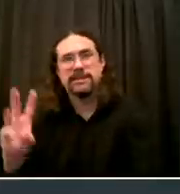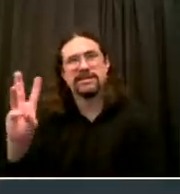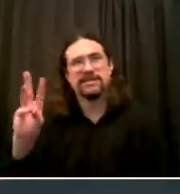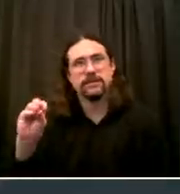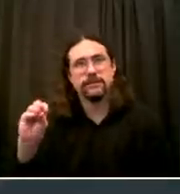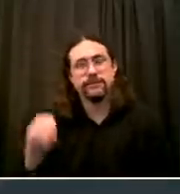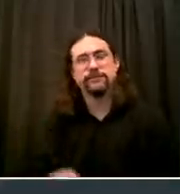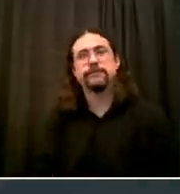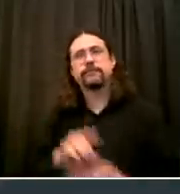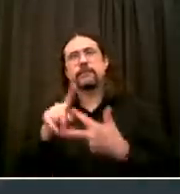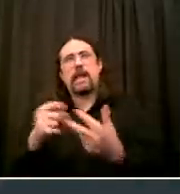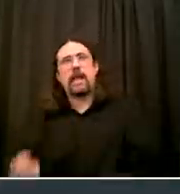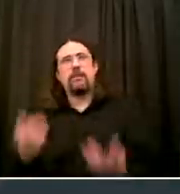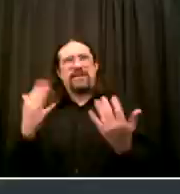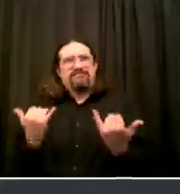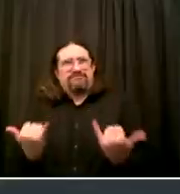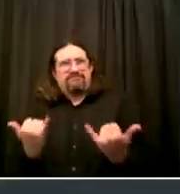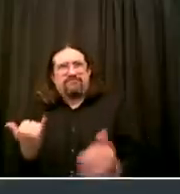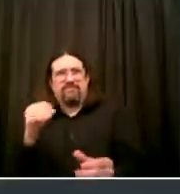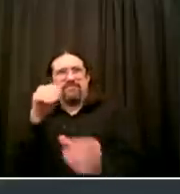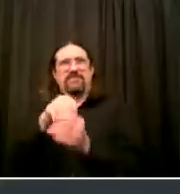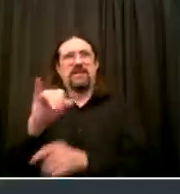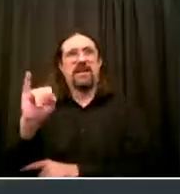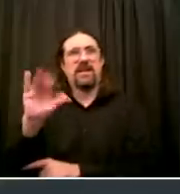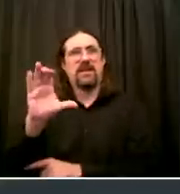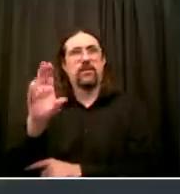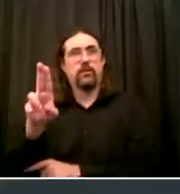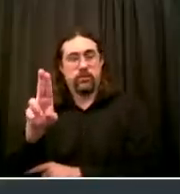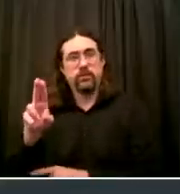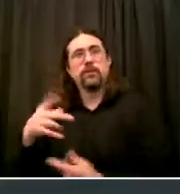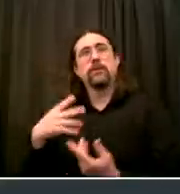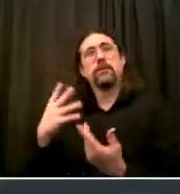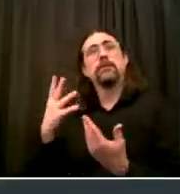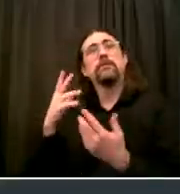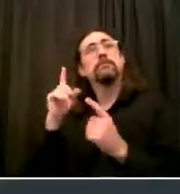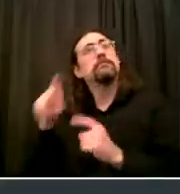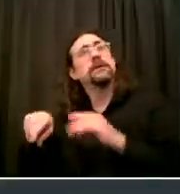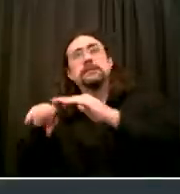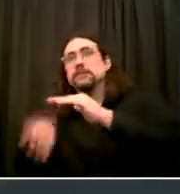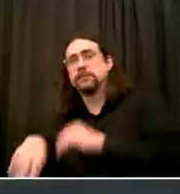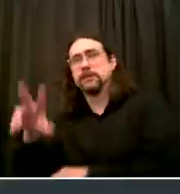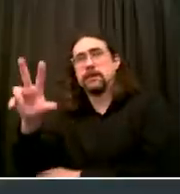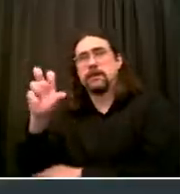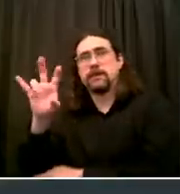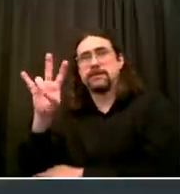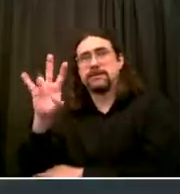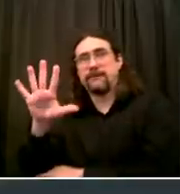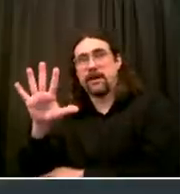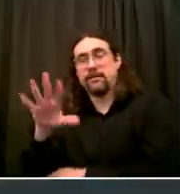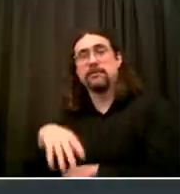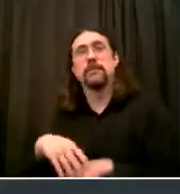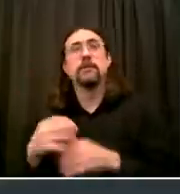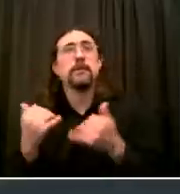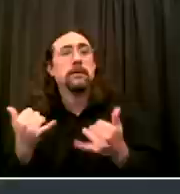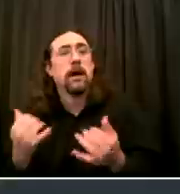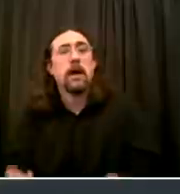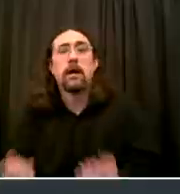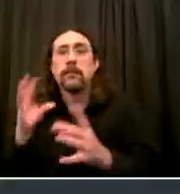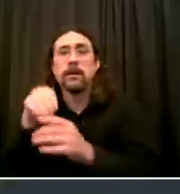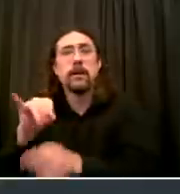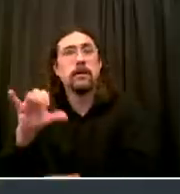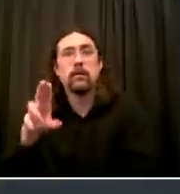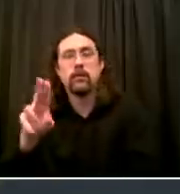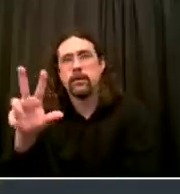ICUs The threshold is 375 patients And today there are 315 And the most important indicator